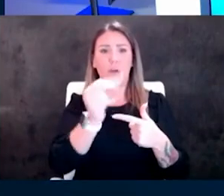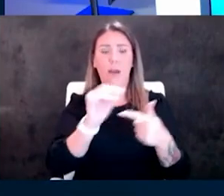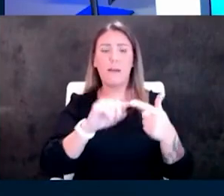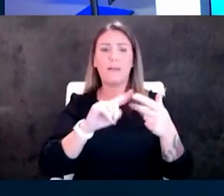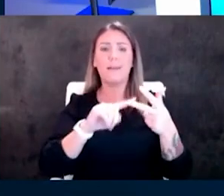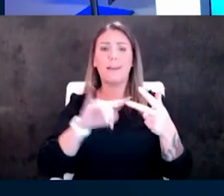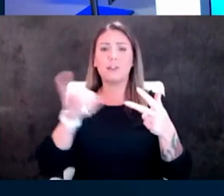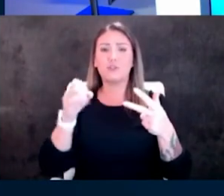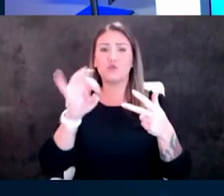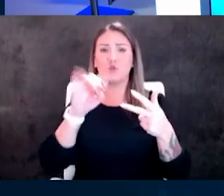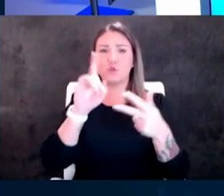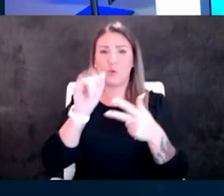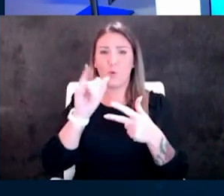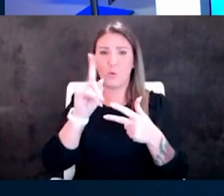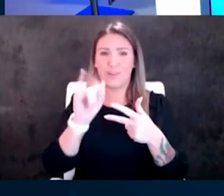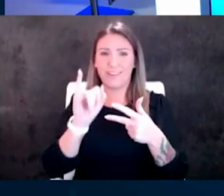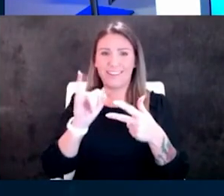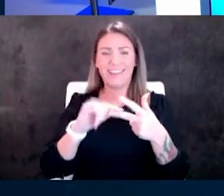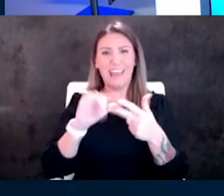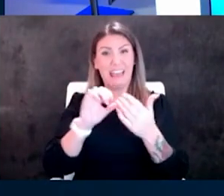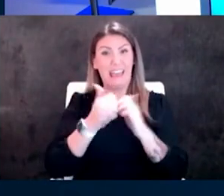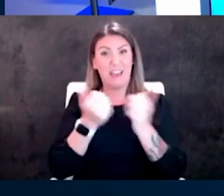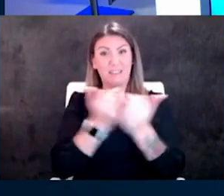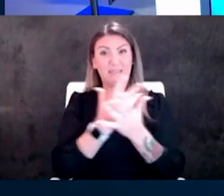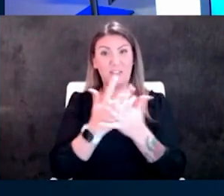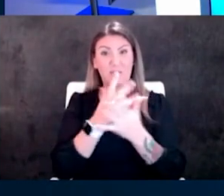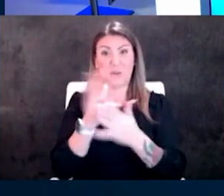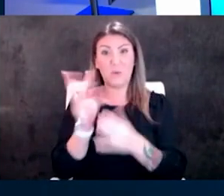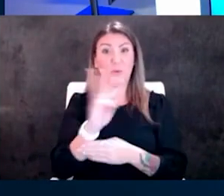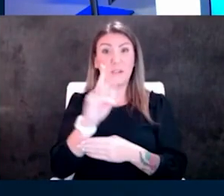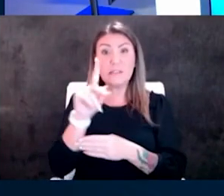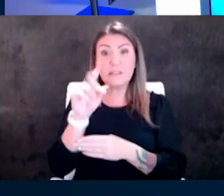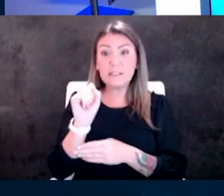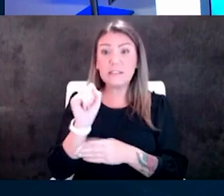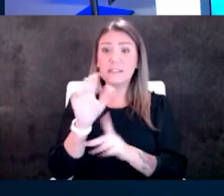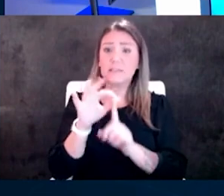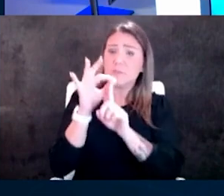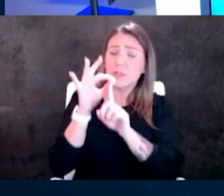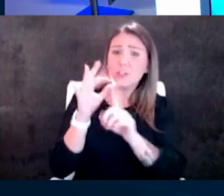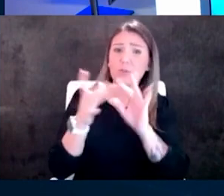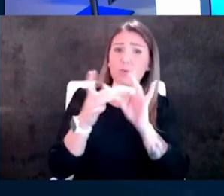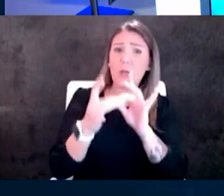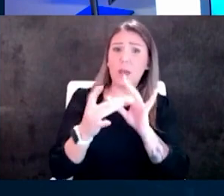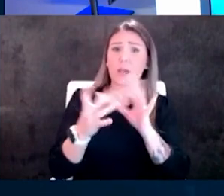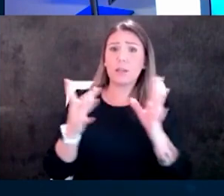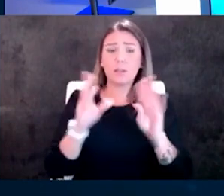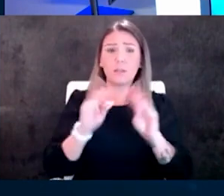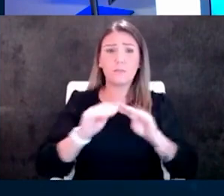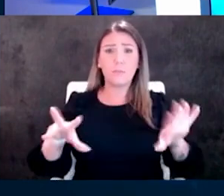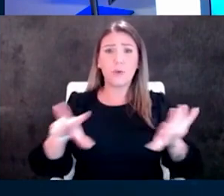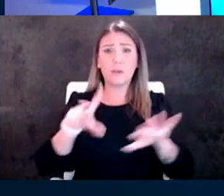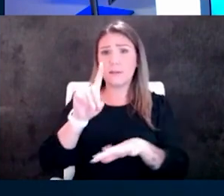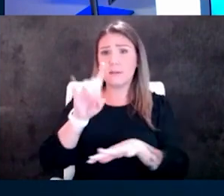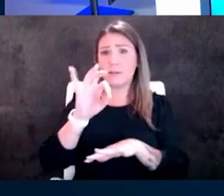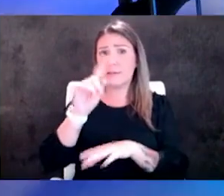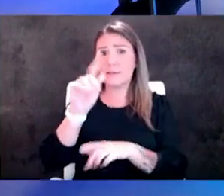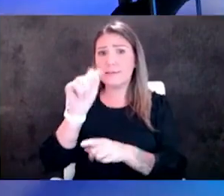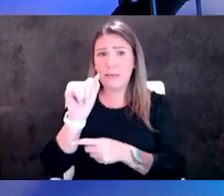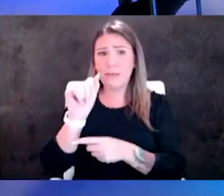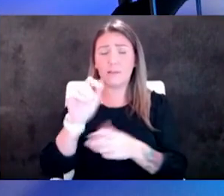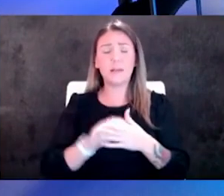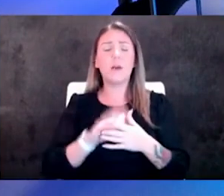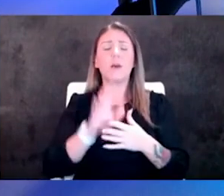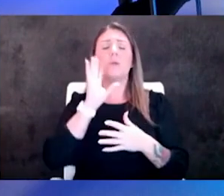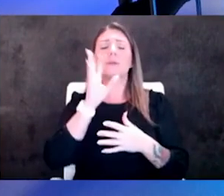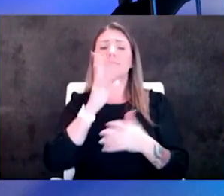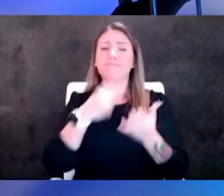guys how are things out in western Kansas especially with regard to the spread of the Delta variant we're going to get don't worry we're going to talk about rural health care in just a